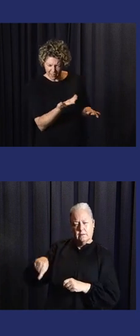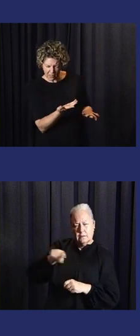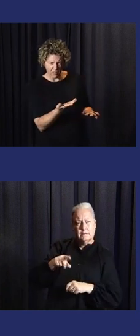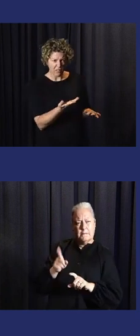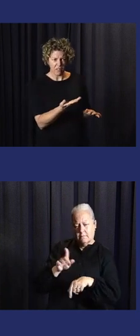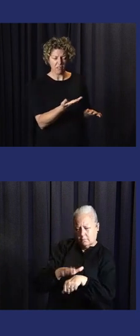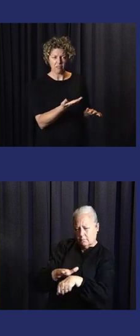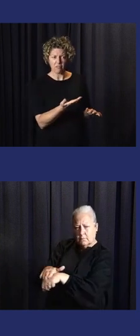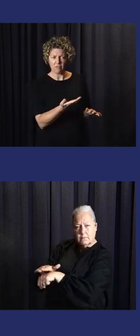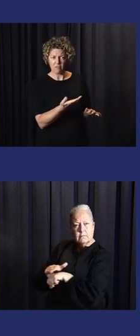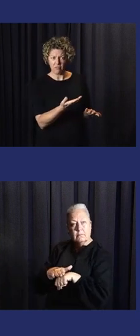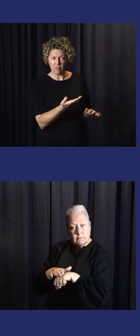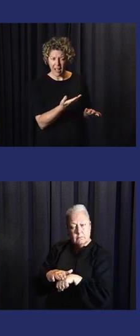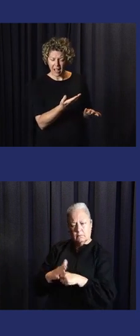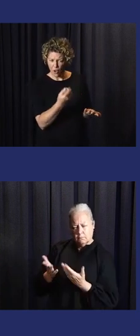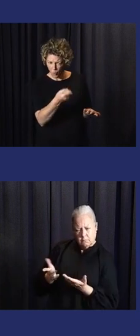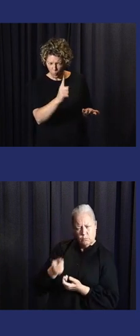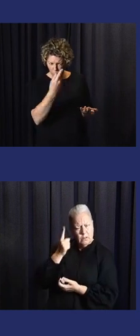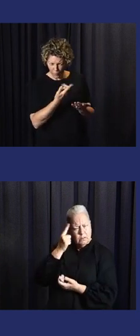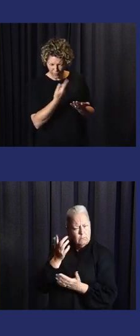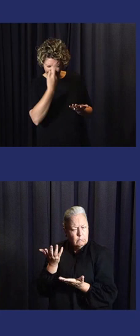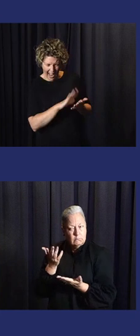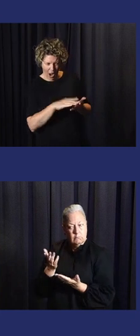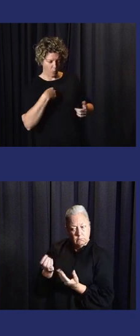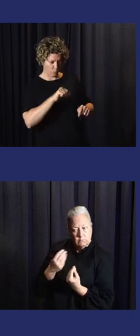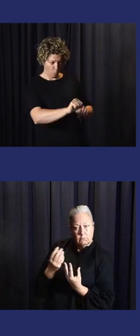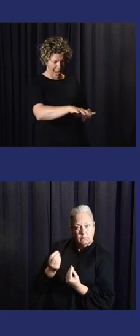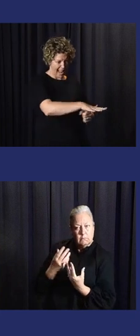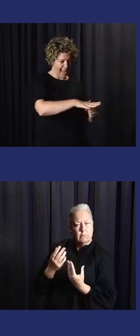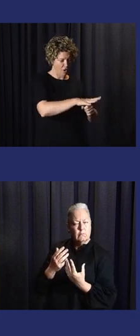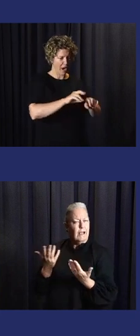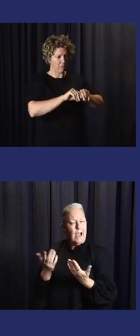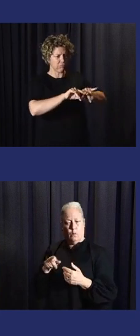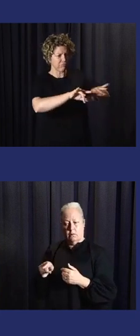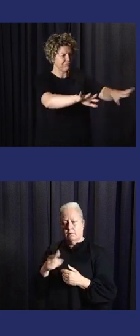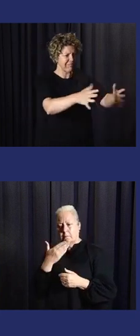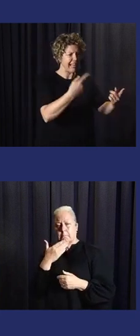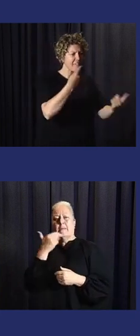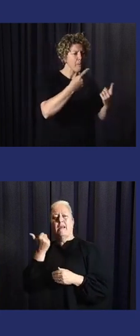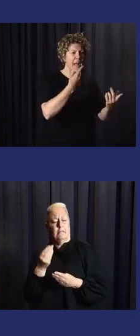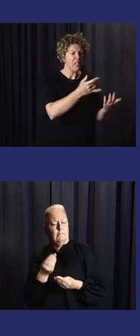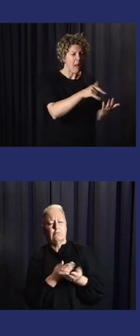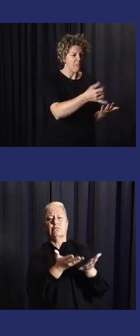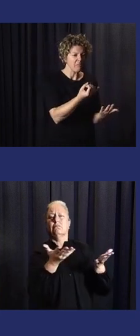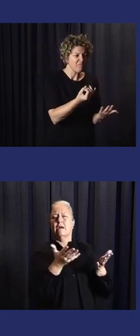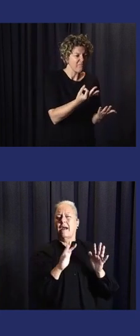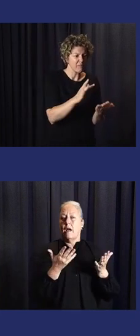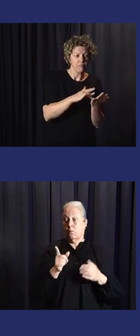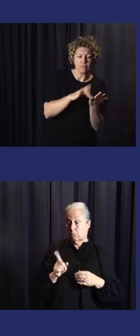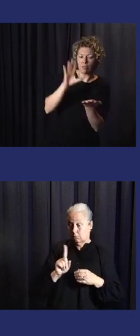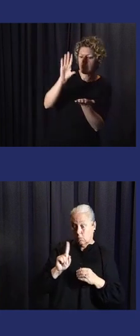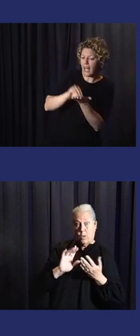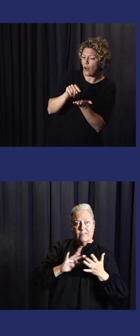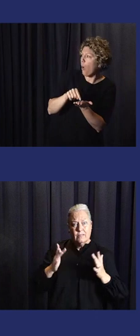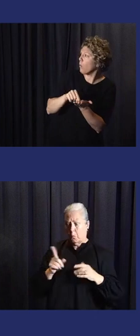knowledge. We should find out some channel, how we can reach the last mile people, how we can disseminate this message to